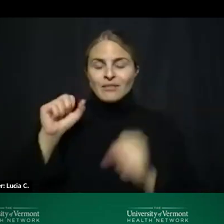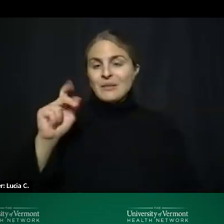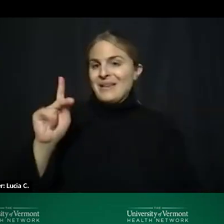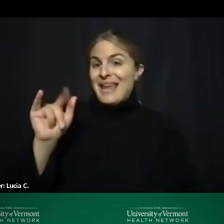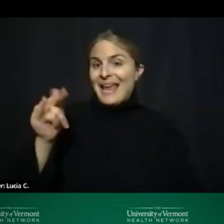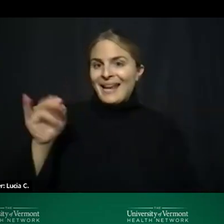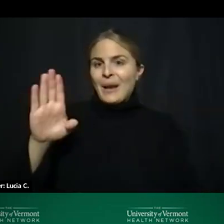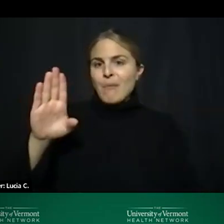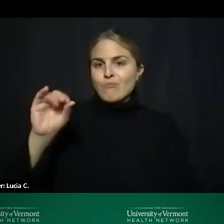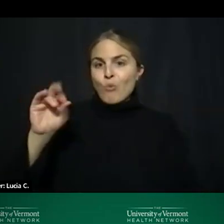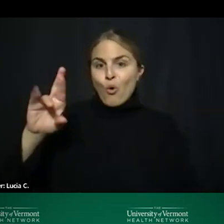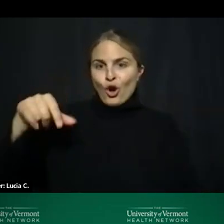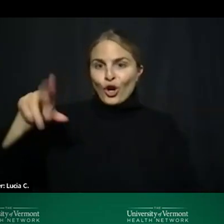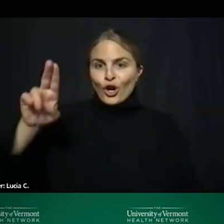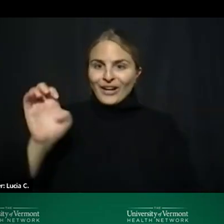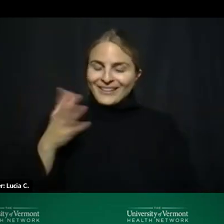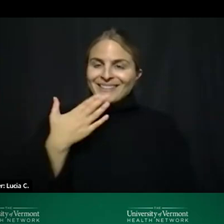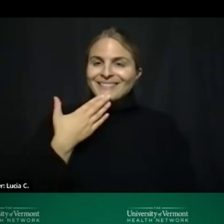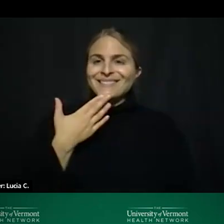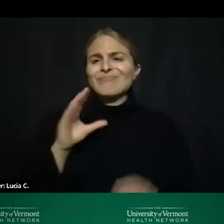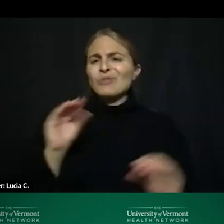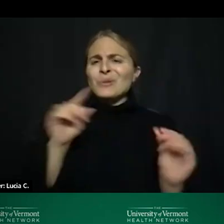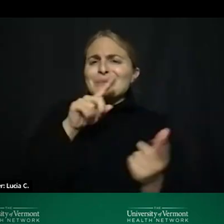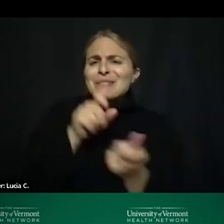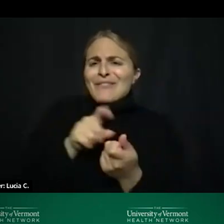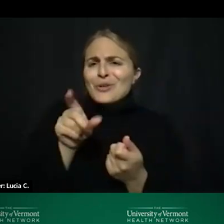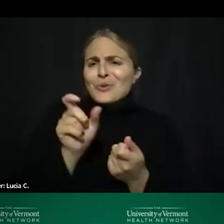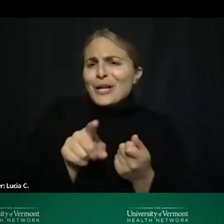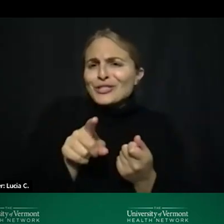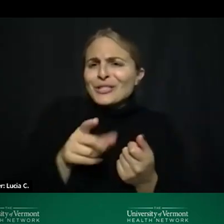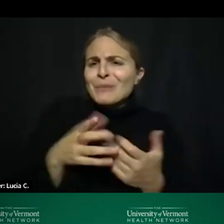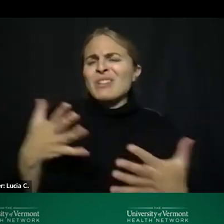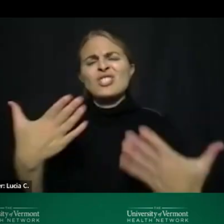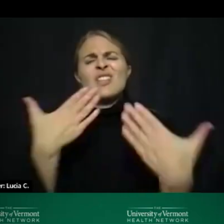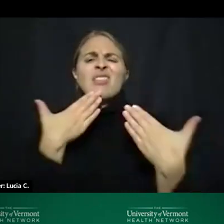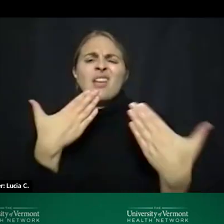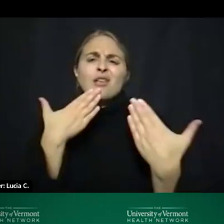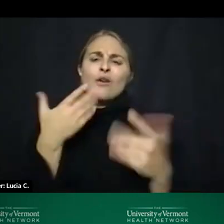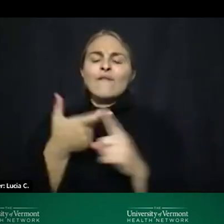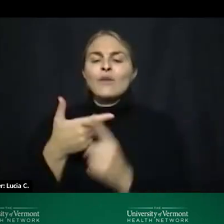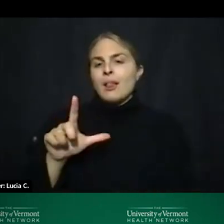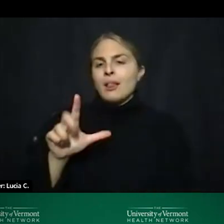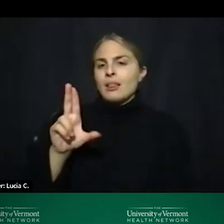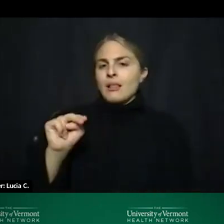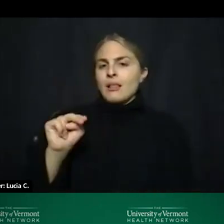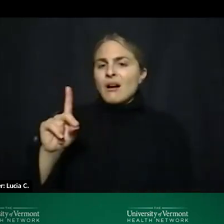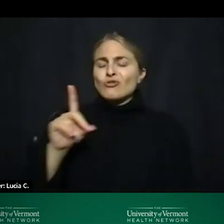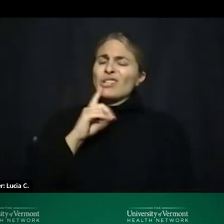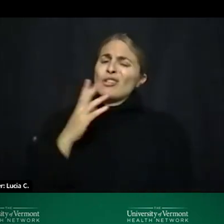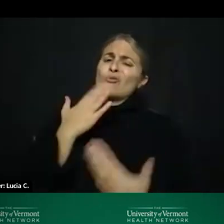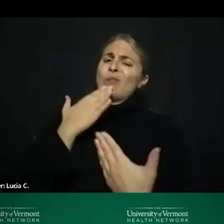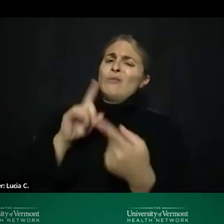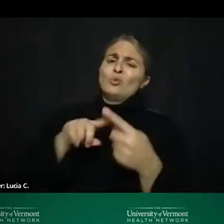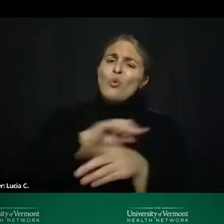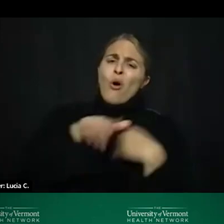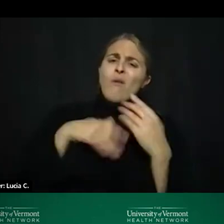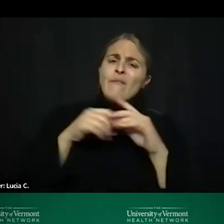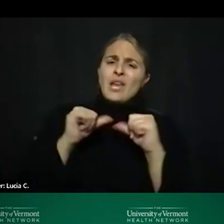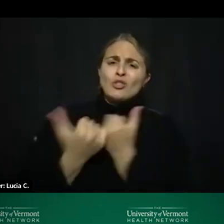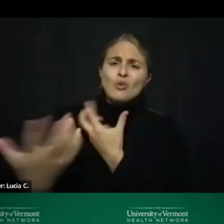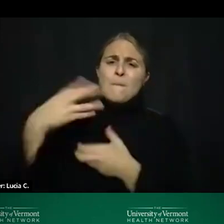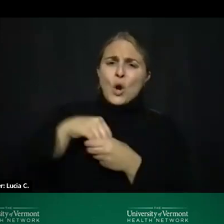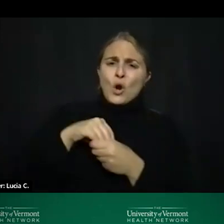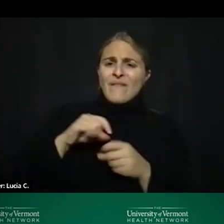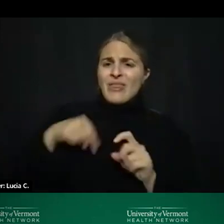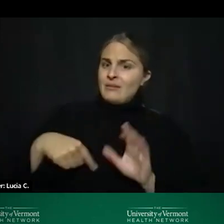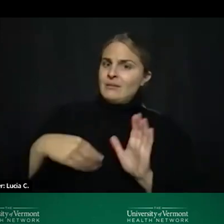bork um no specific questions just to thank you on behalf of lund we are so grateful to all agencies that are part of this model